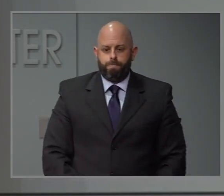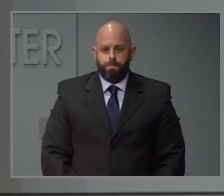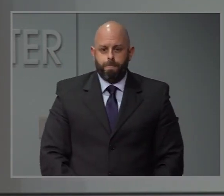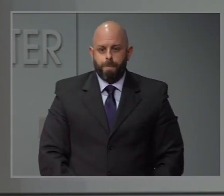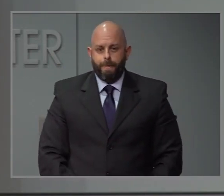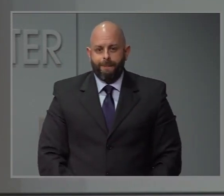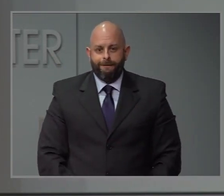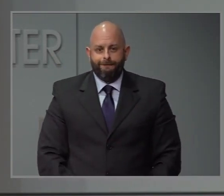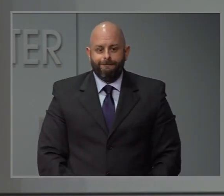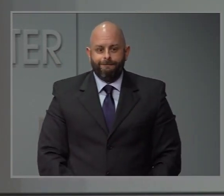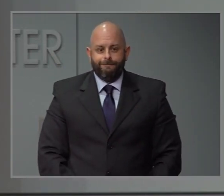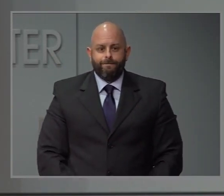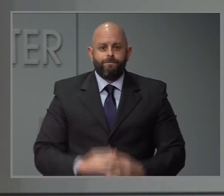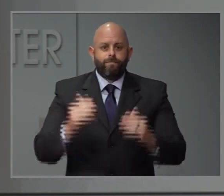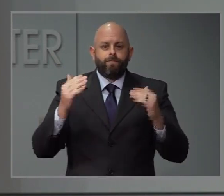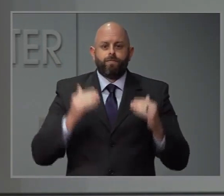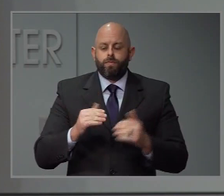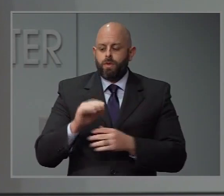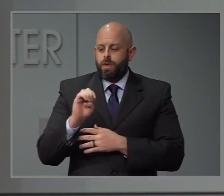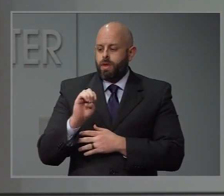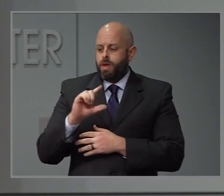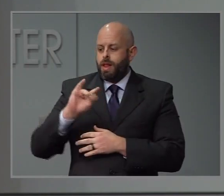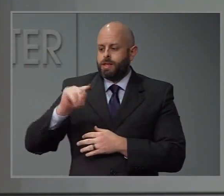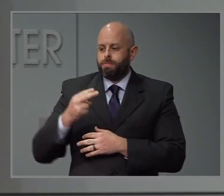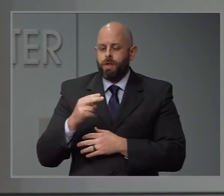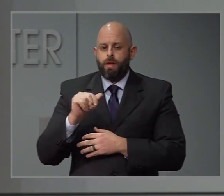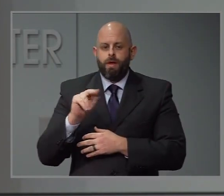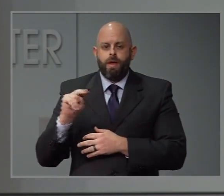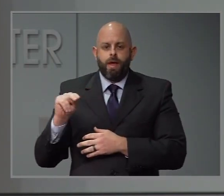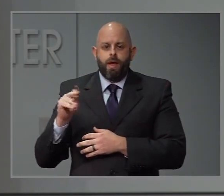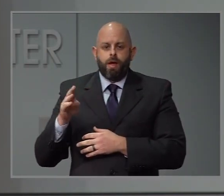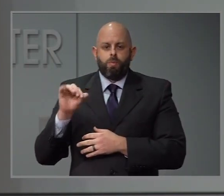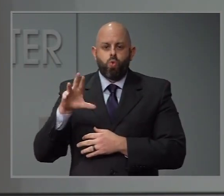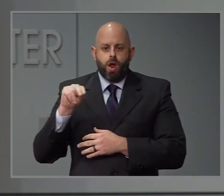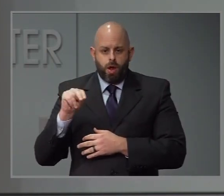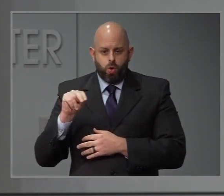Next question, Elizabeth Ann Brown, Asheville Citizen Times. Thanks.